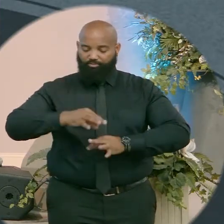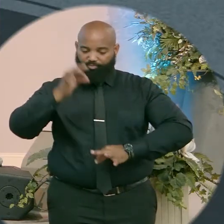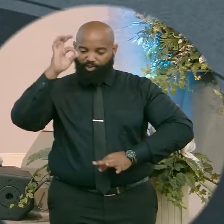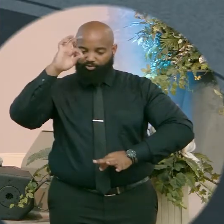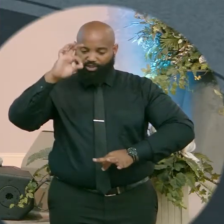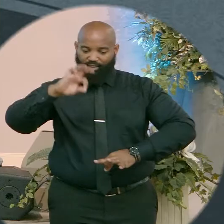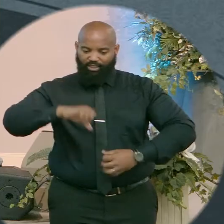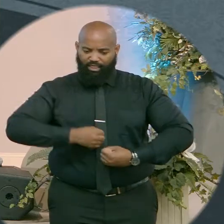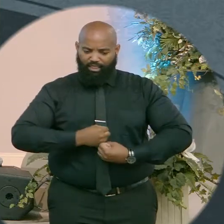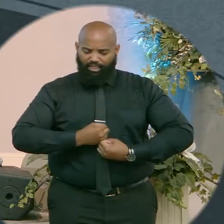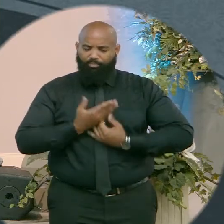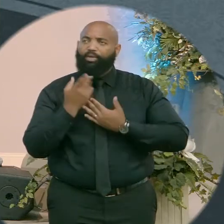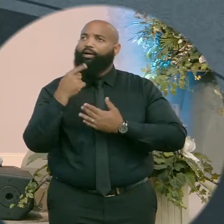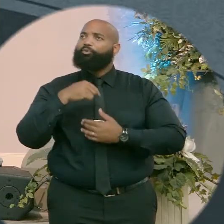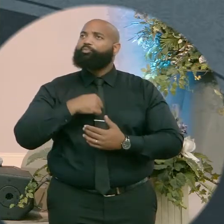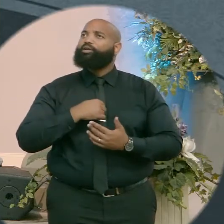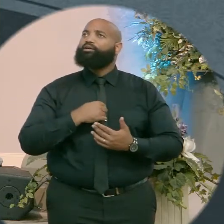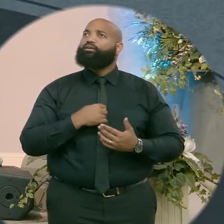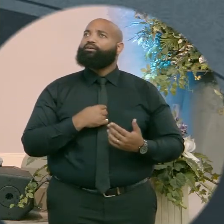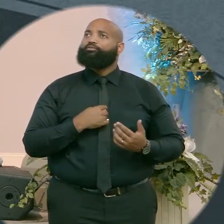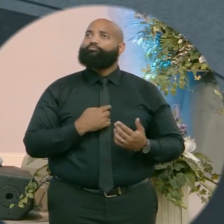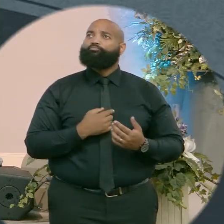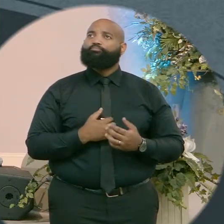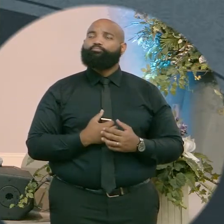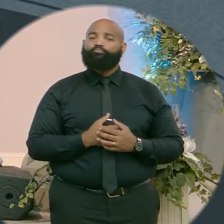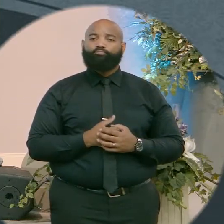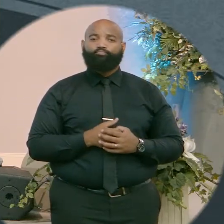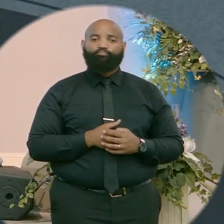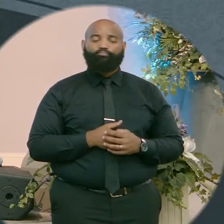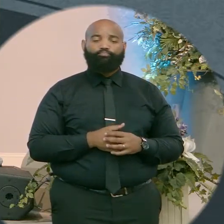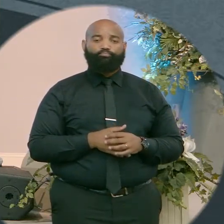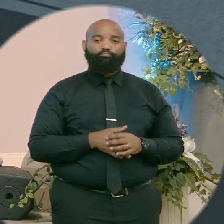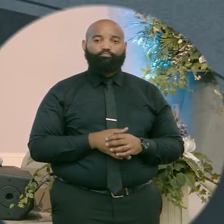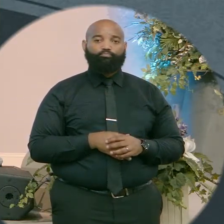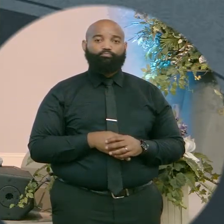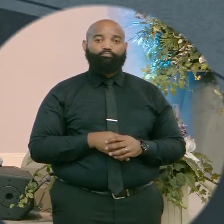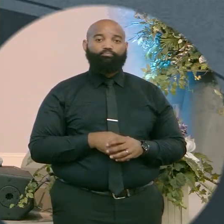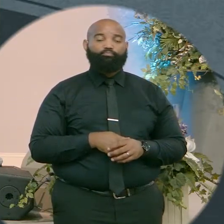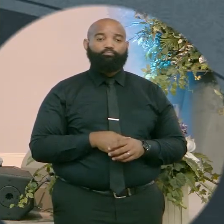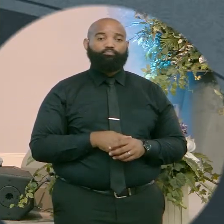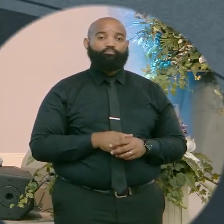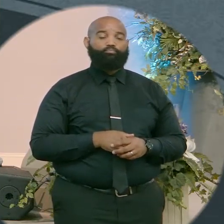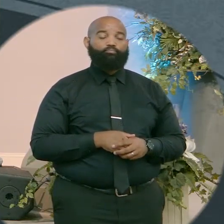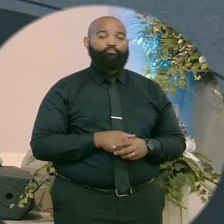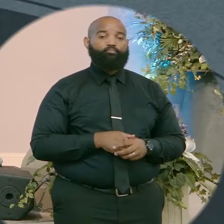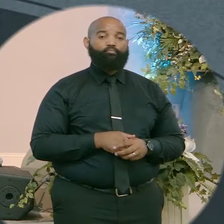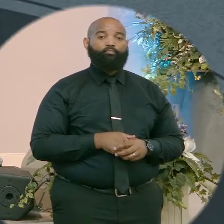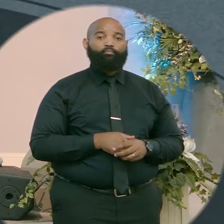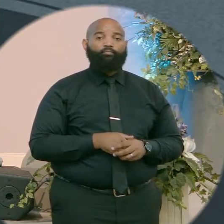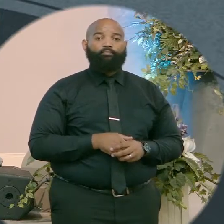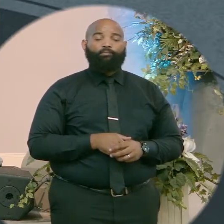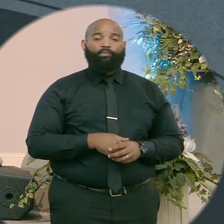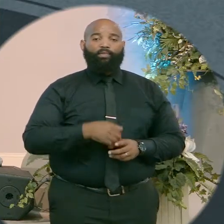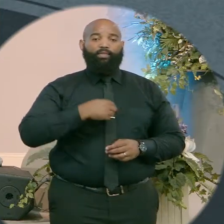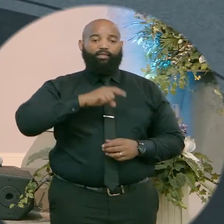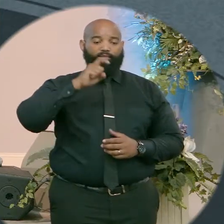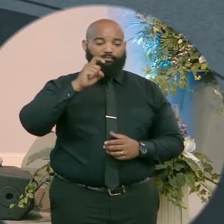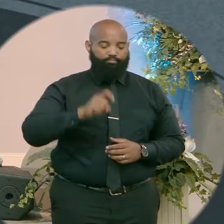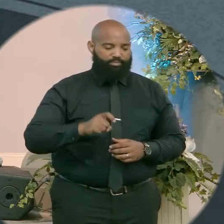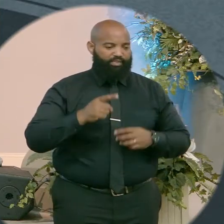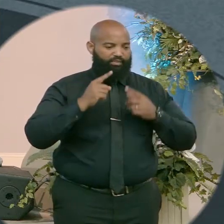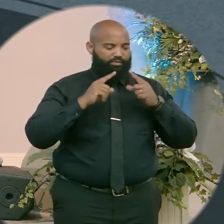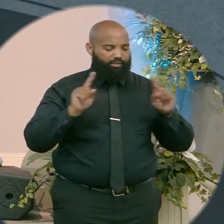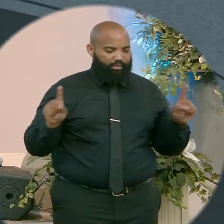You know, you just got to get to a place as we read this text on what Jesus did where you are really understanding I got to declare war.